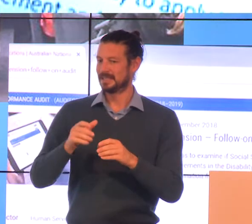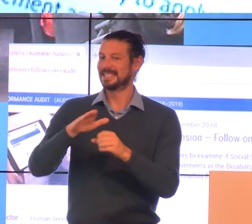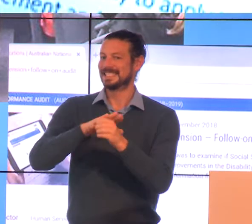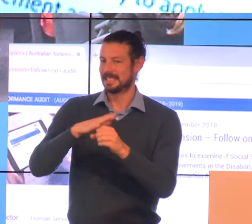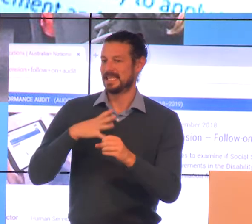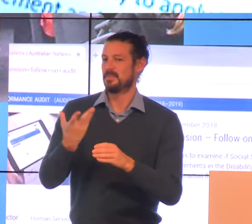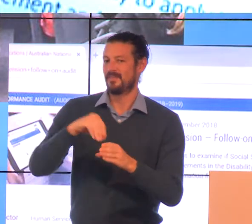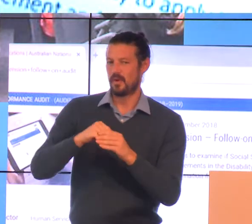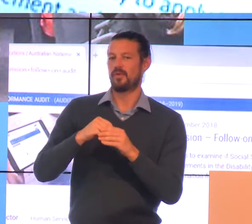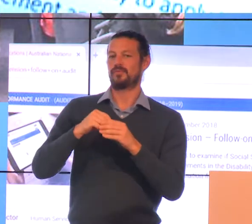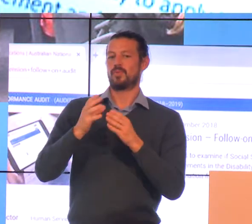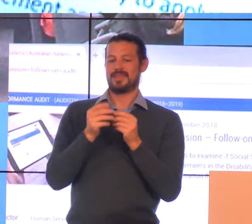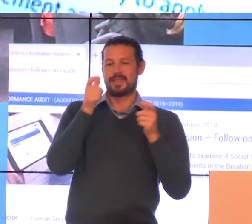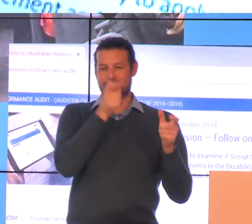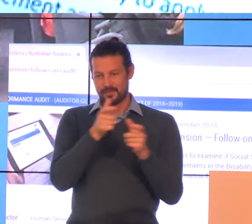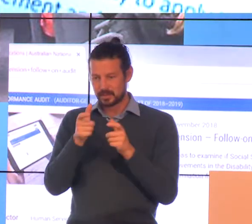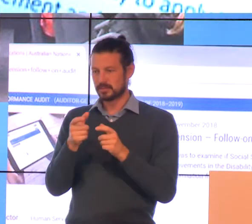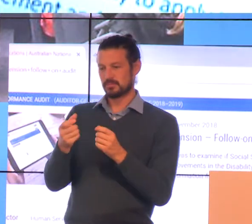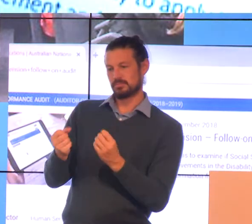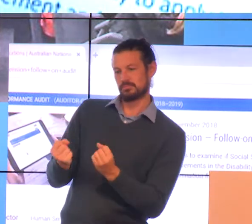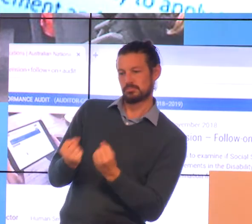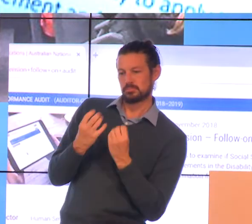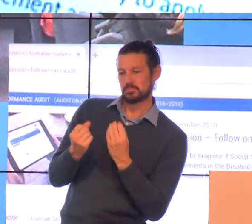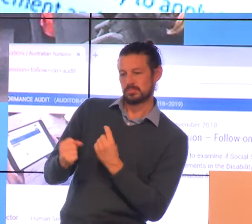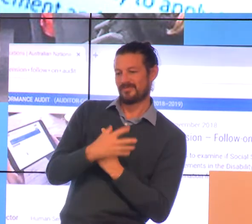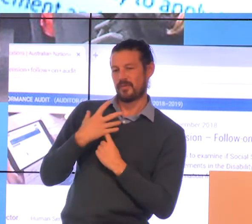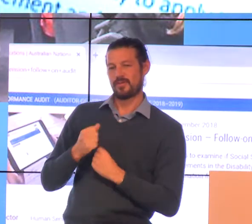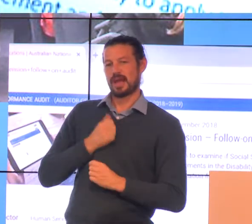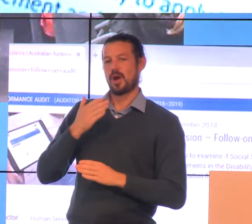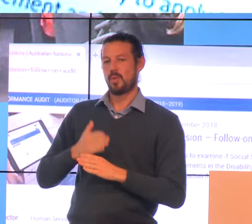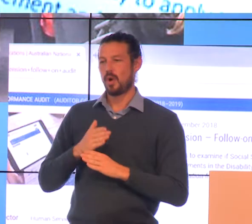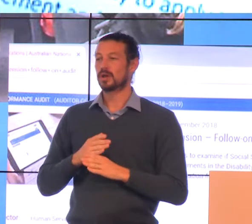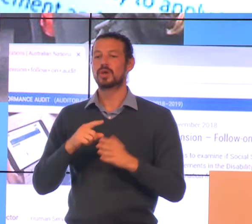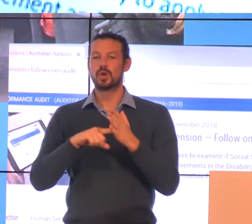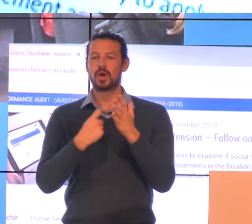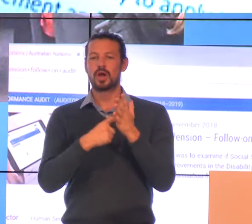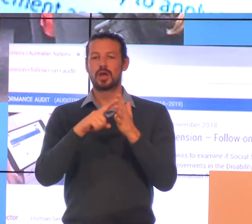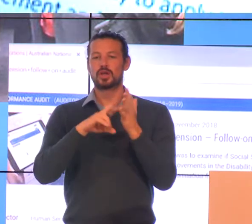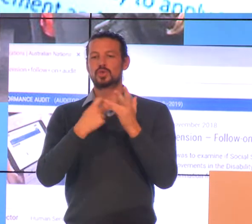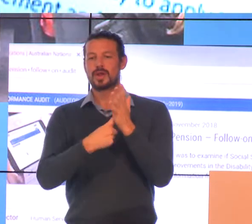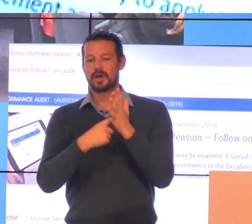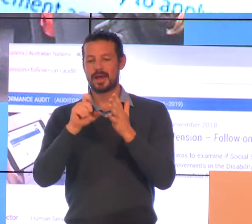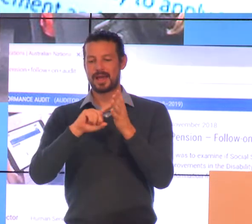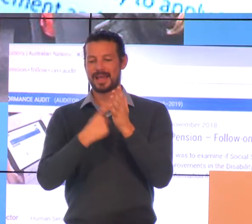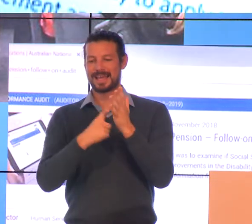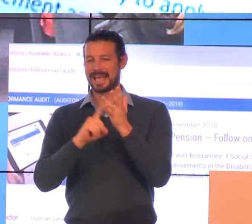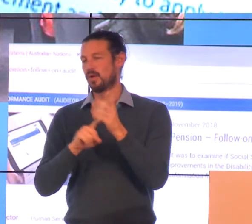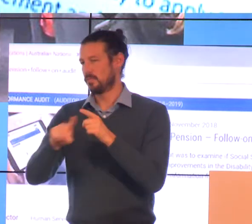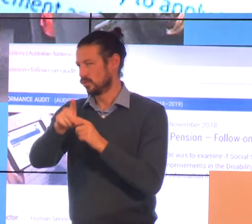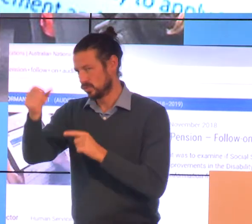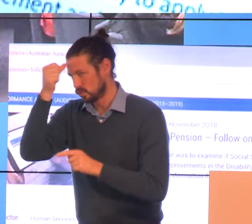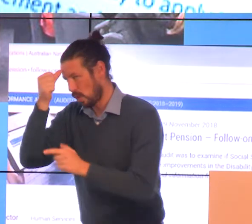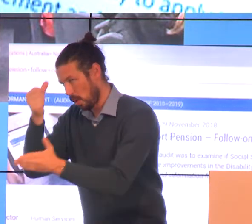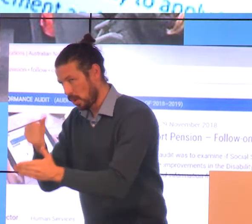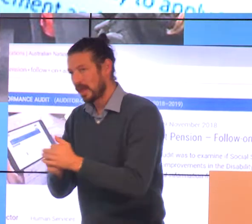and informing the work that we do and so Trevor Carroll who I'm sure most of you know has been, you know, was